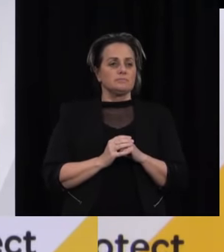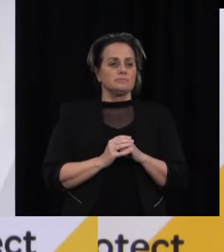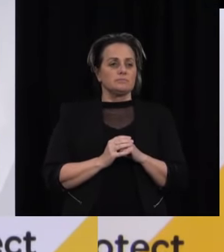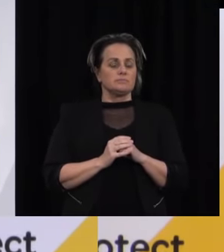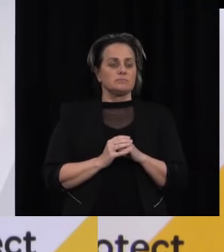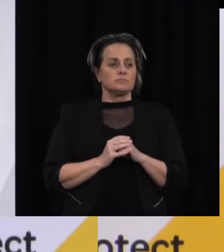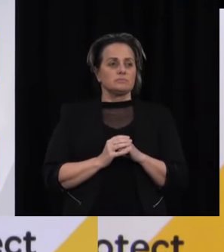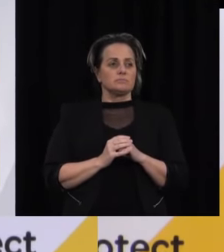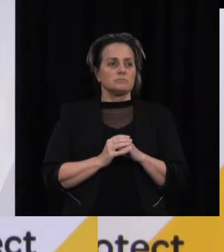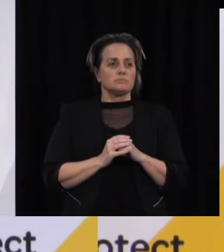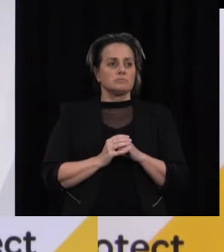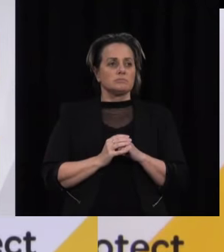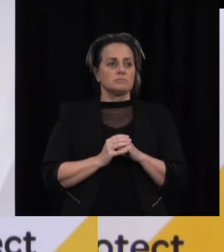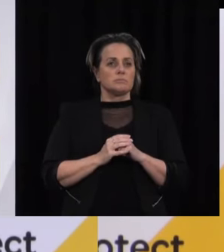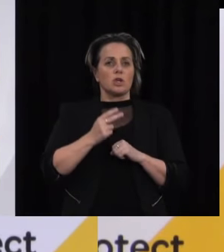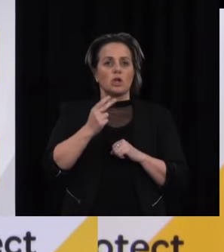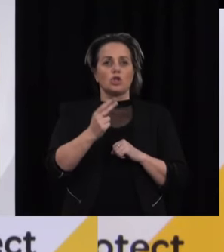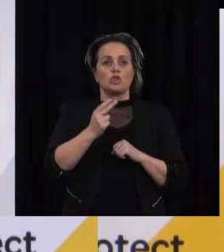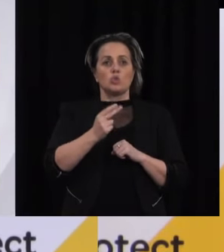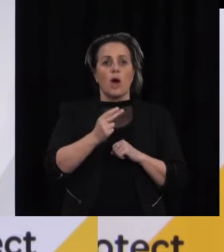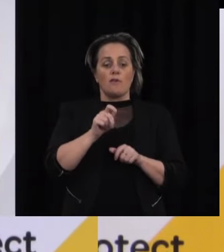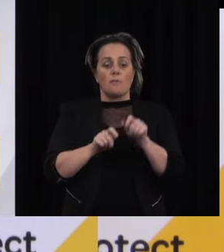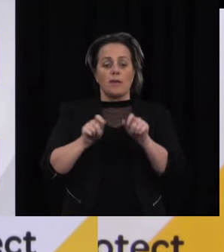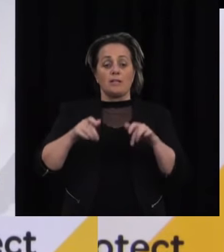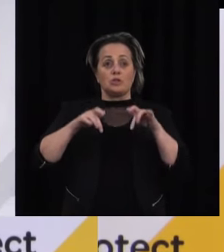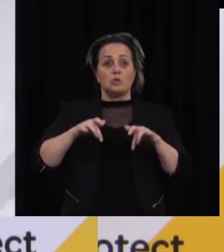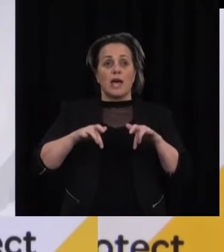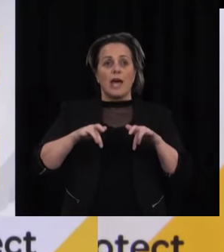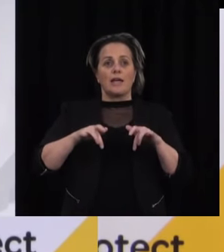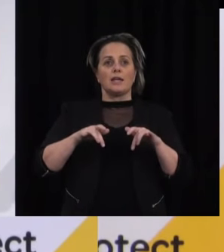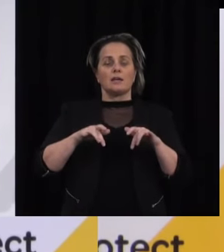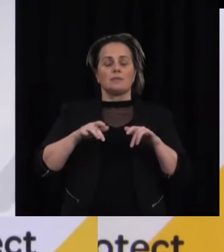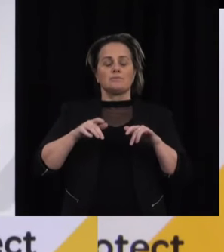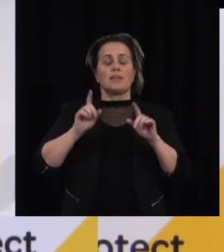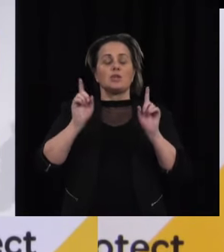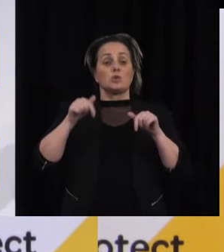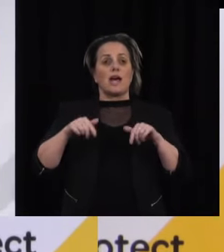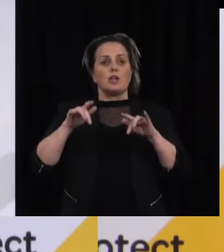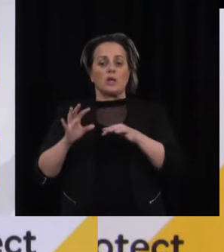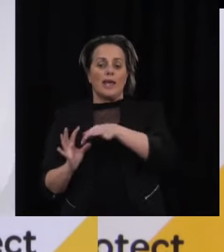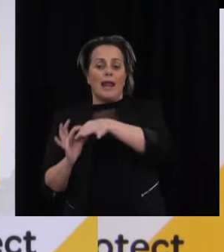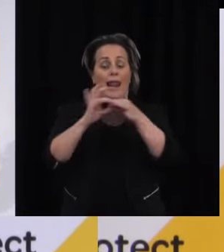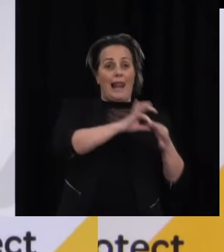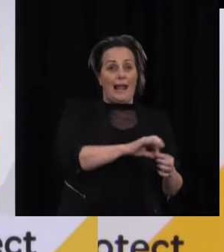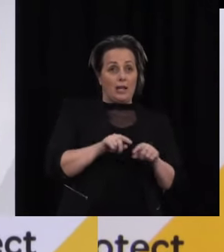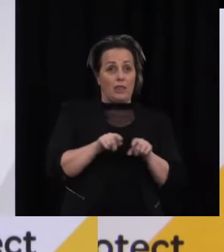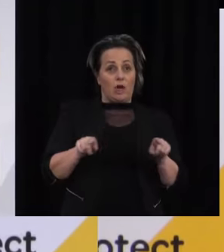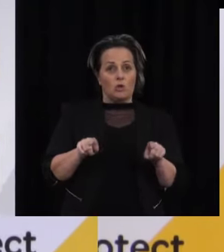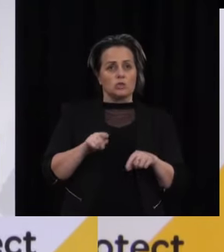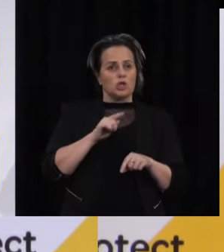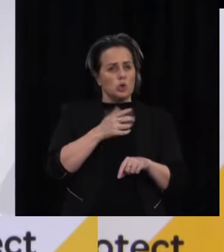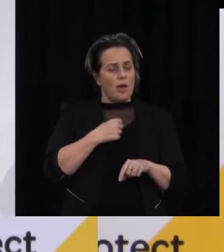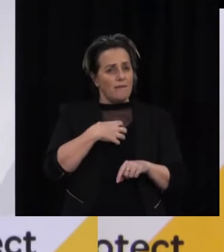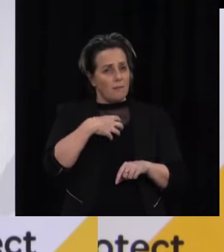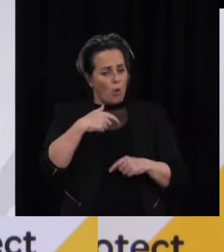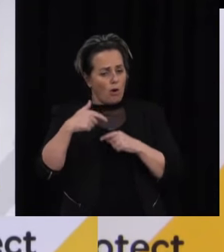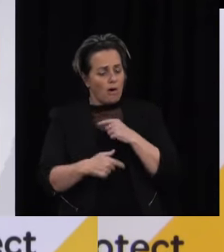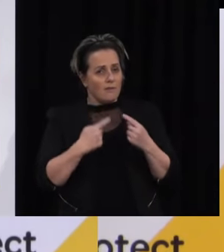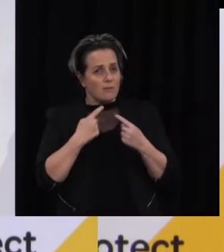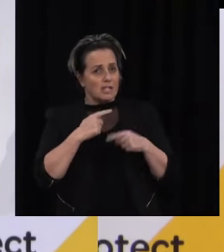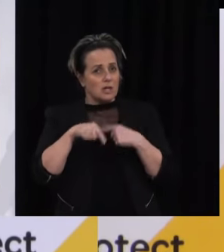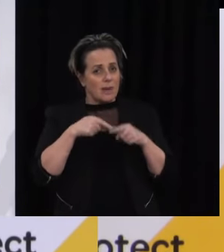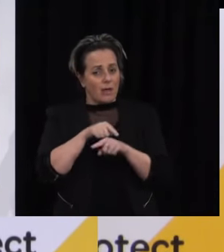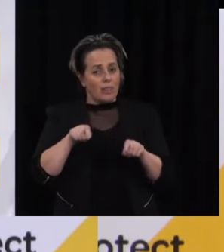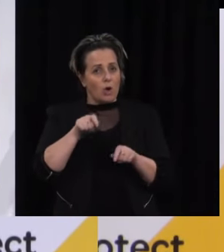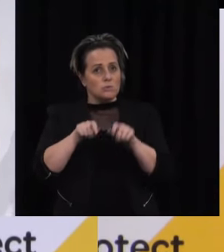On the 12 cases from today which have yet to be linked, is there any more information you have about them, any way that